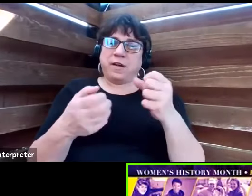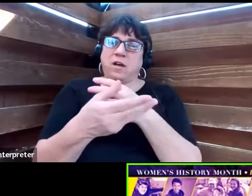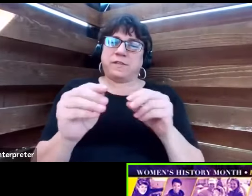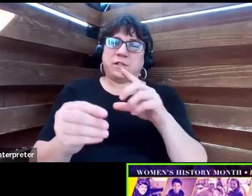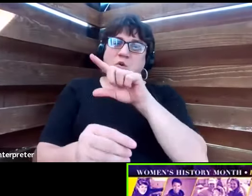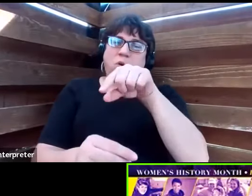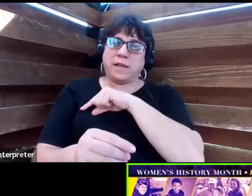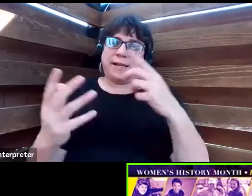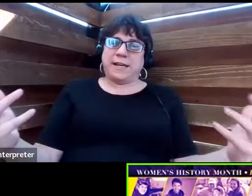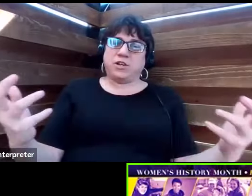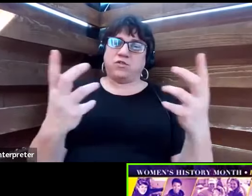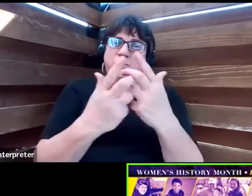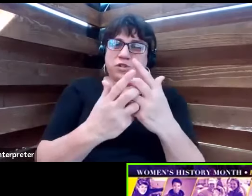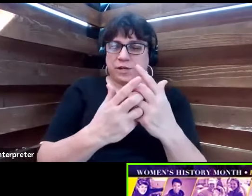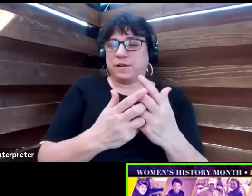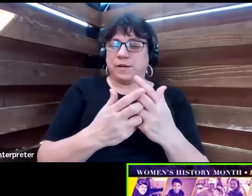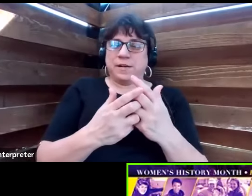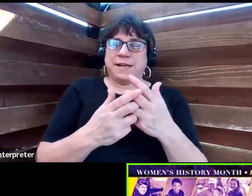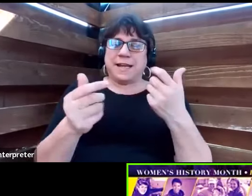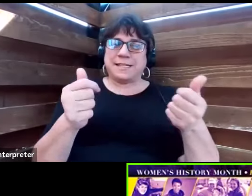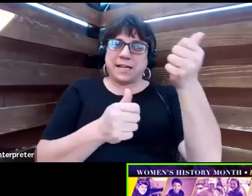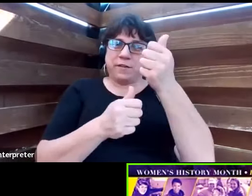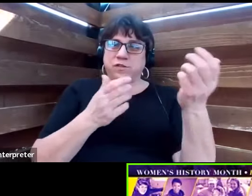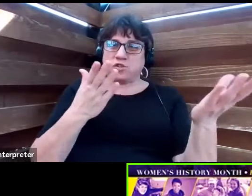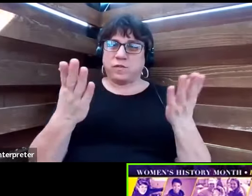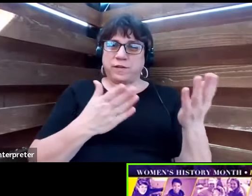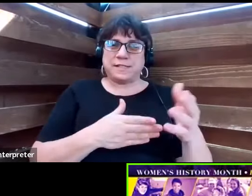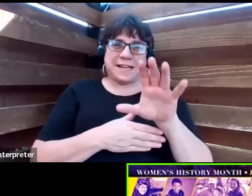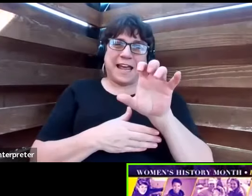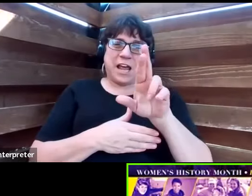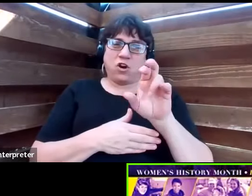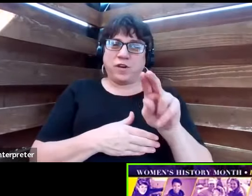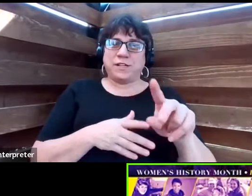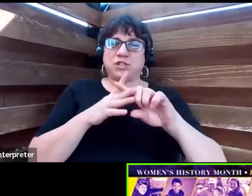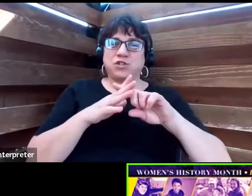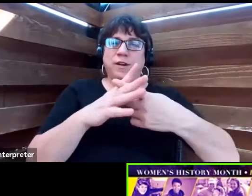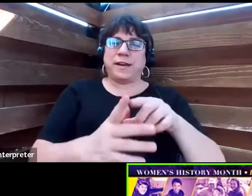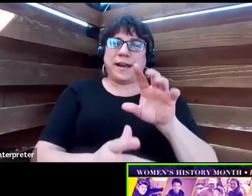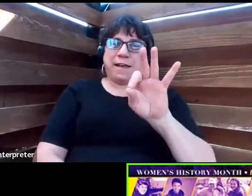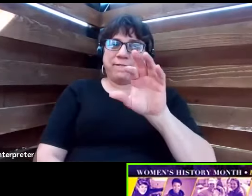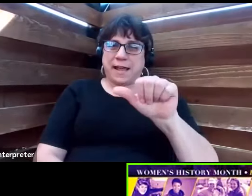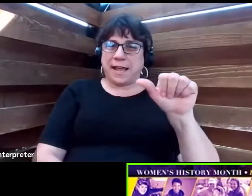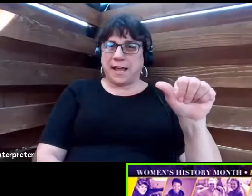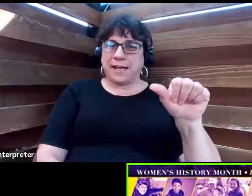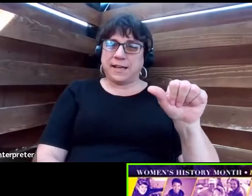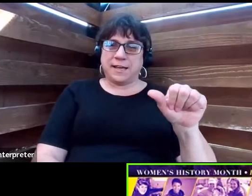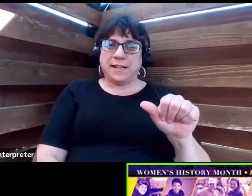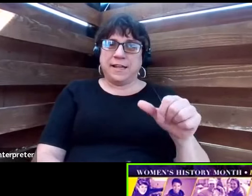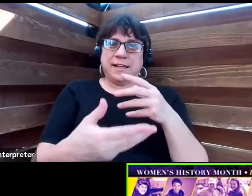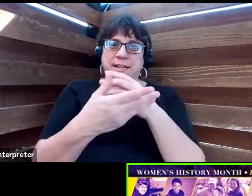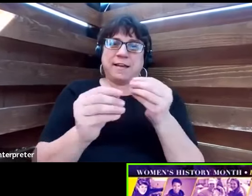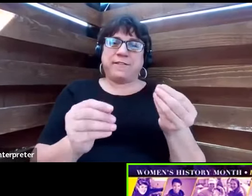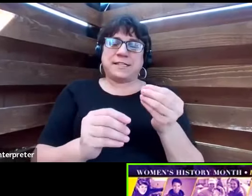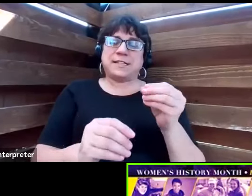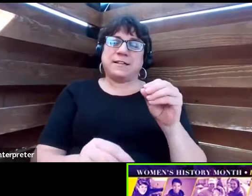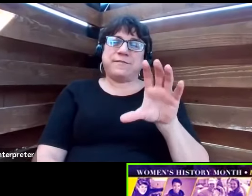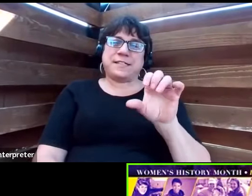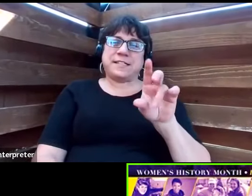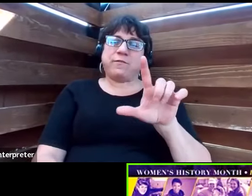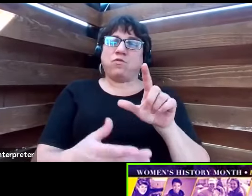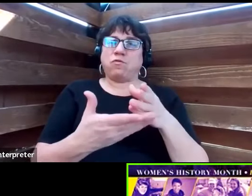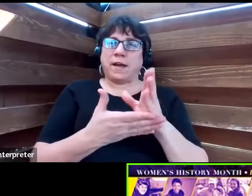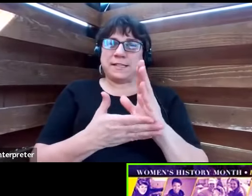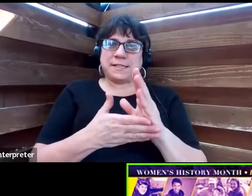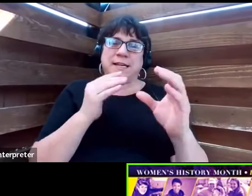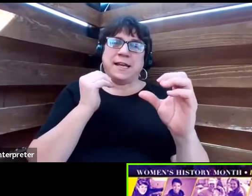and Integration Executive Service. Erin began her career at the FAA in the Office of Civil Rights as an administrative